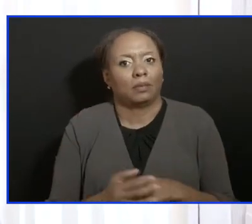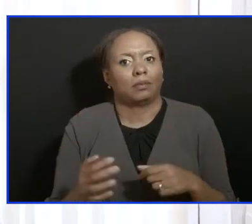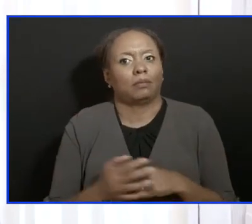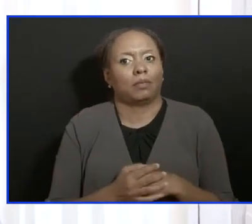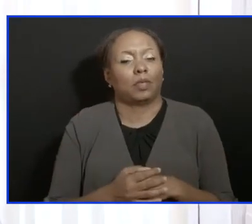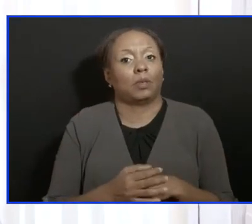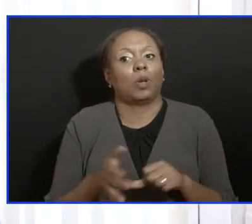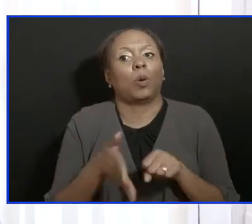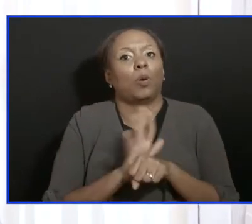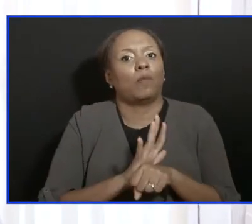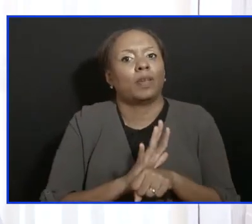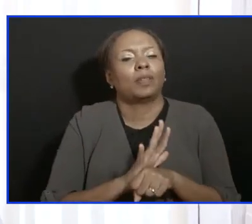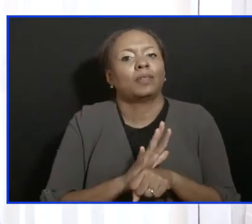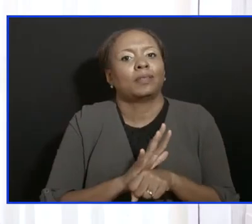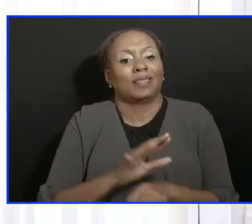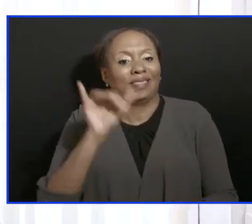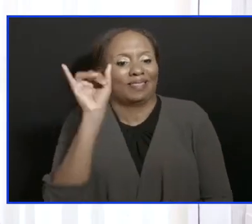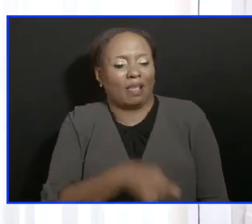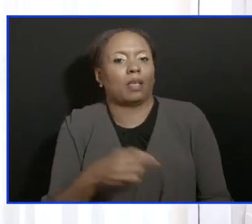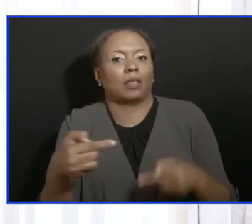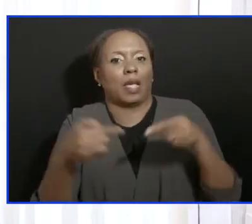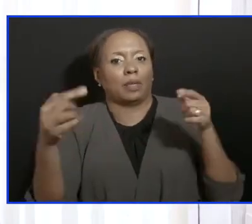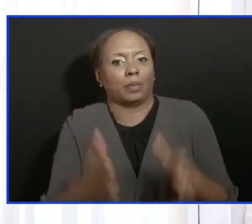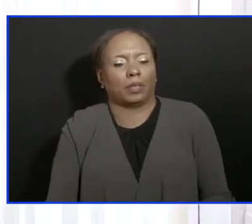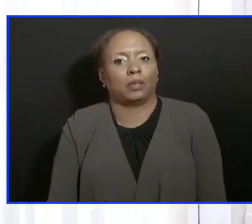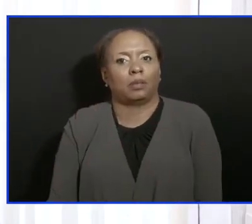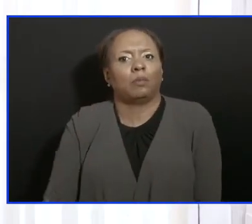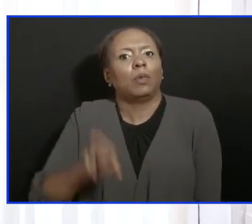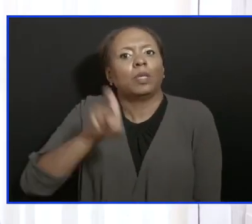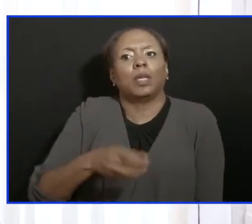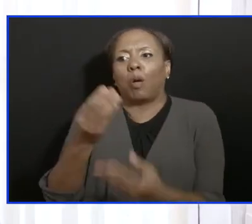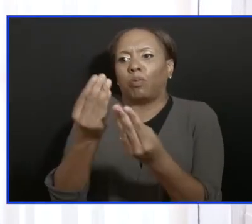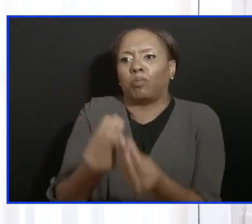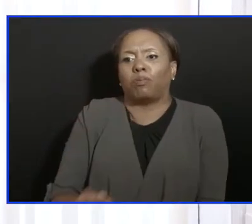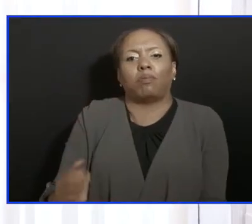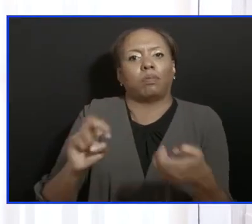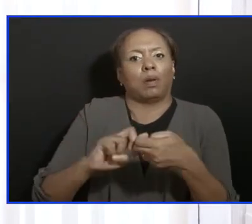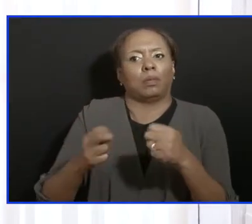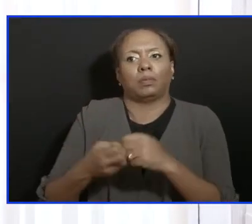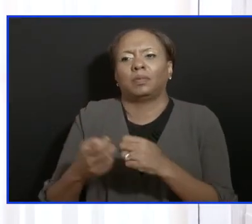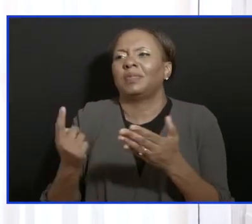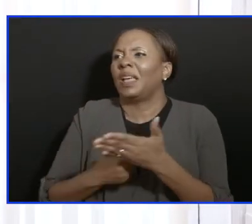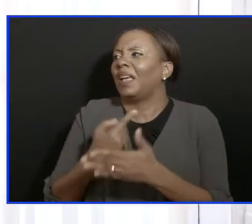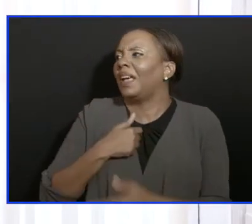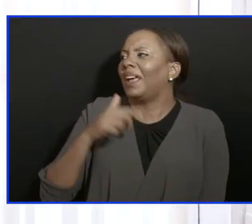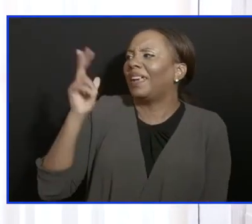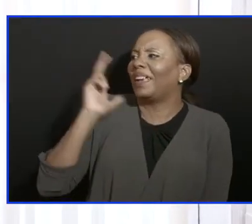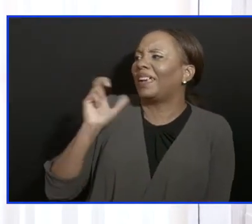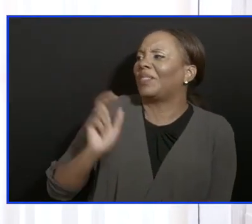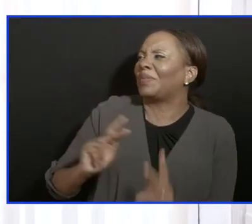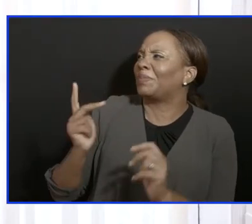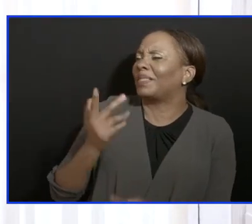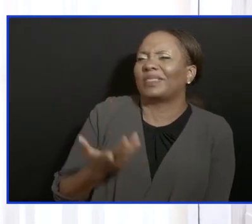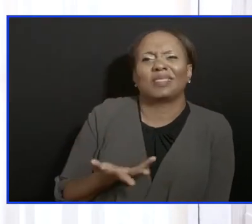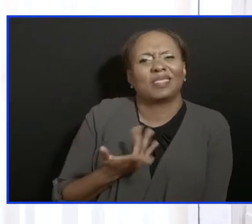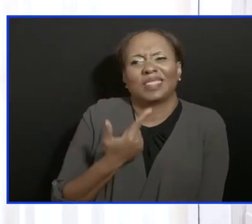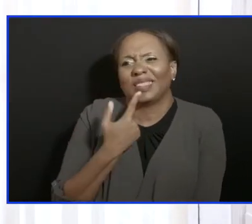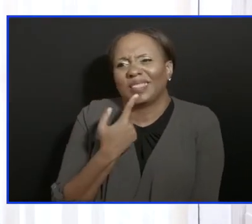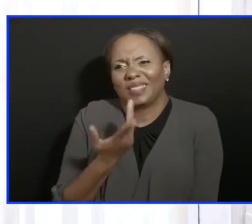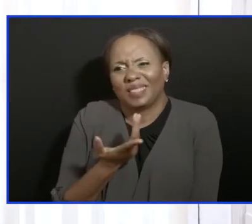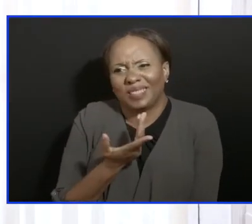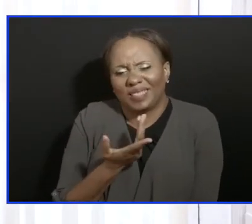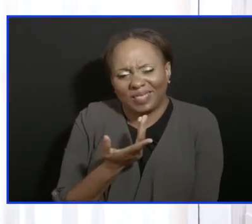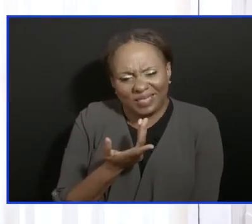weaken our capacity to resolve these issues. And sometimes when I hear some of the persons talking, I ask myself, are they